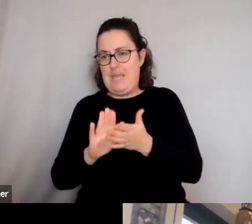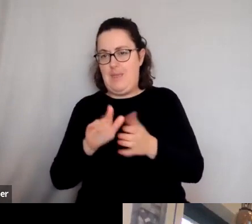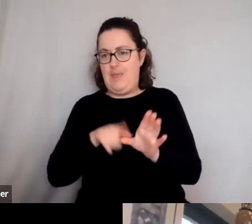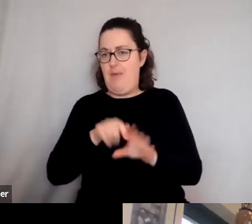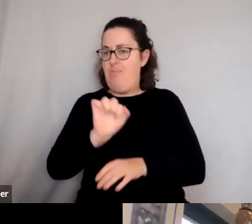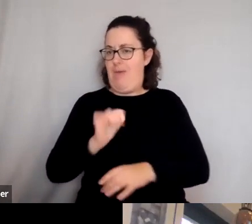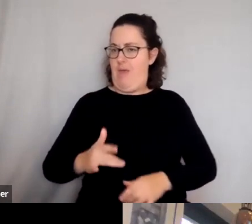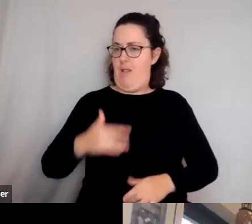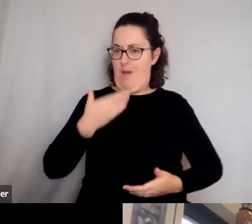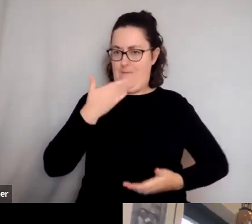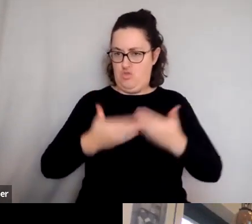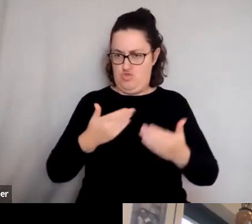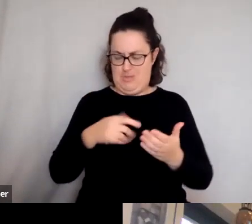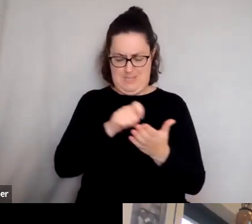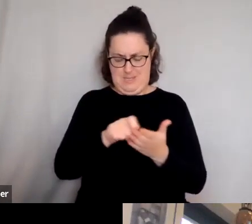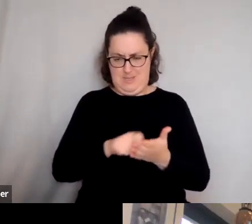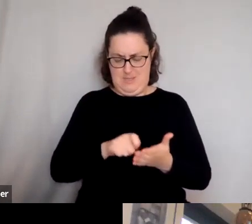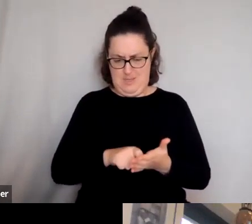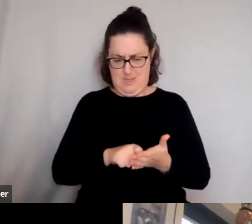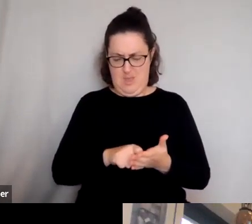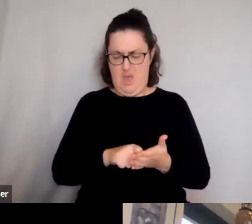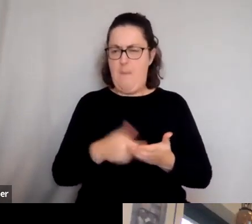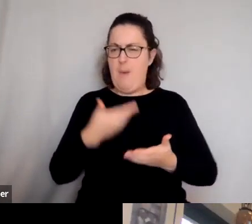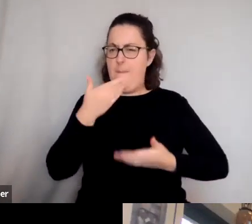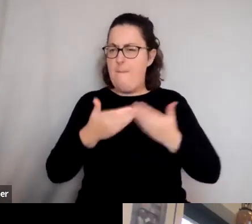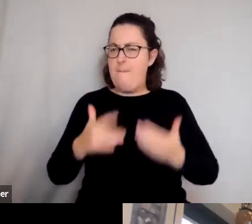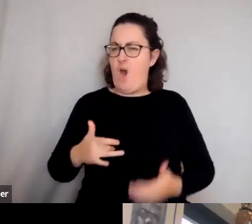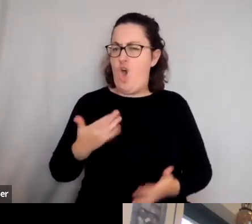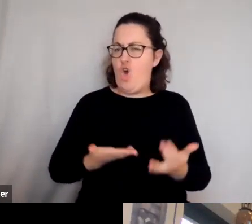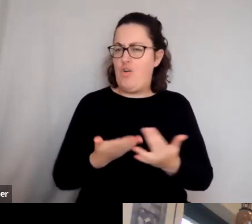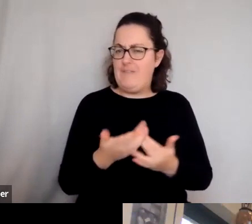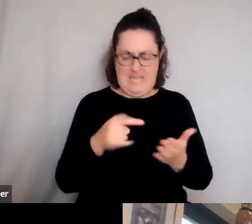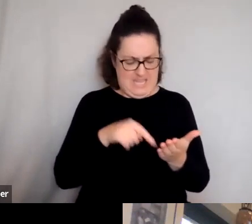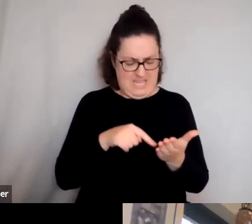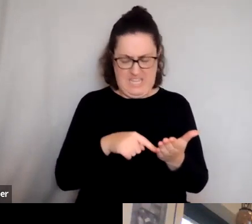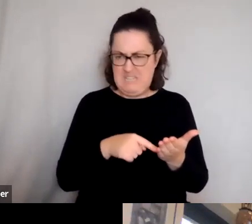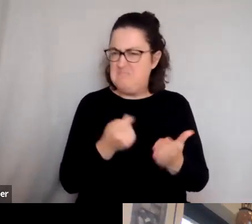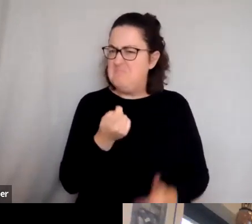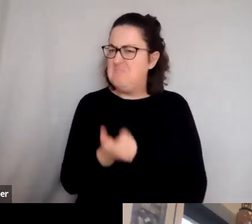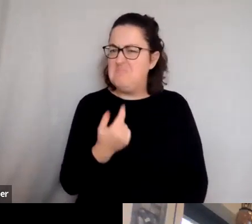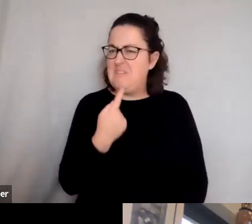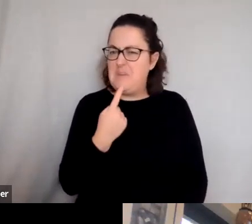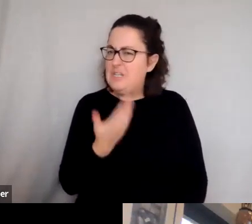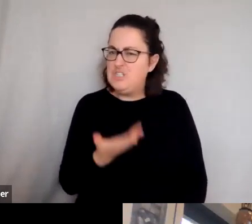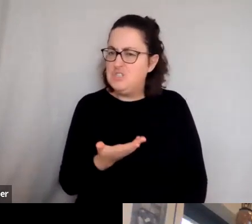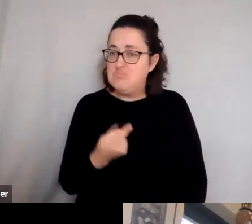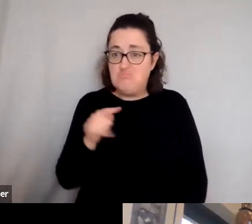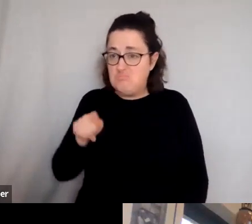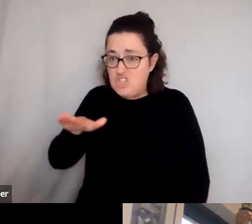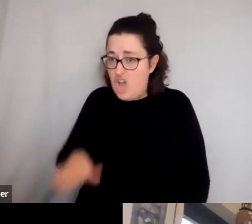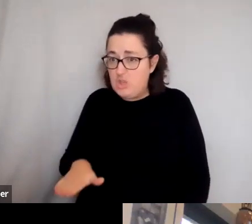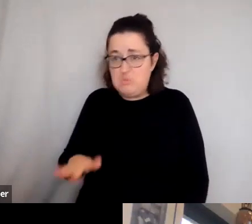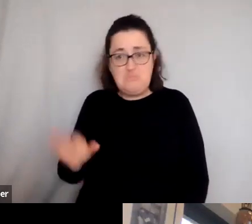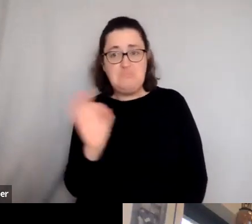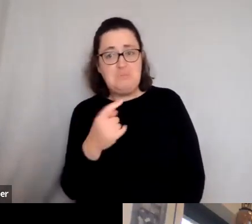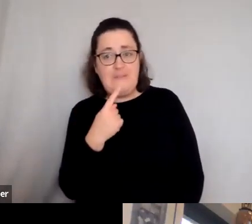seems to me that a biography of a Roman Emperor doesn't get you very far. We don't have evidence at all for their childhood. We then